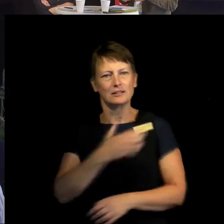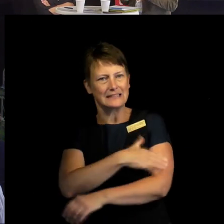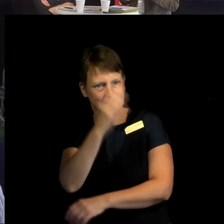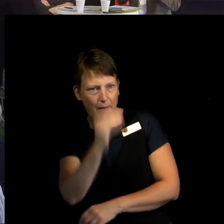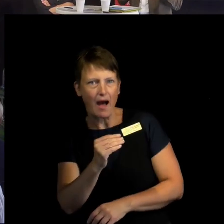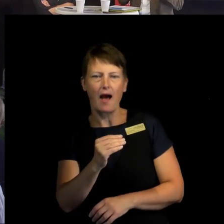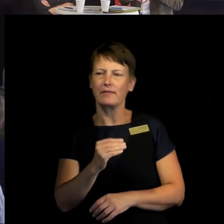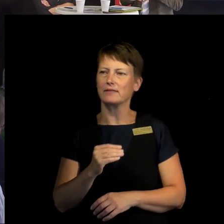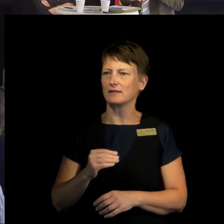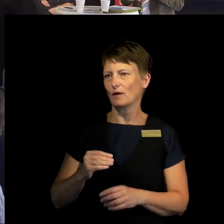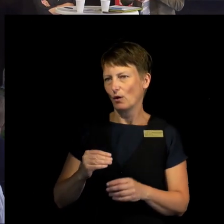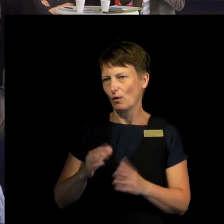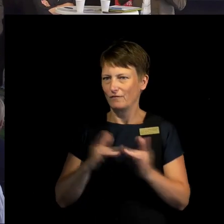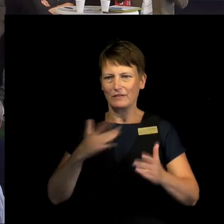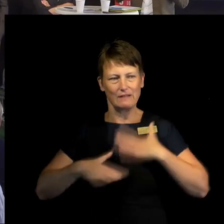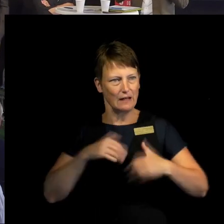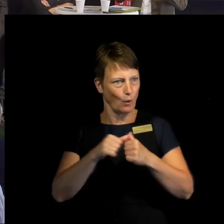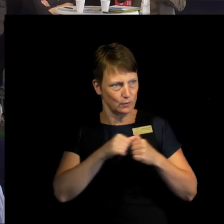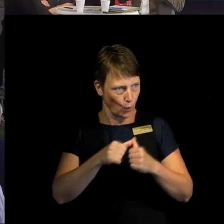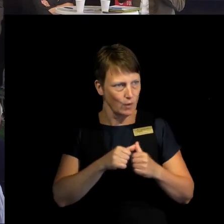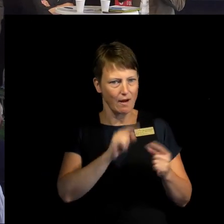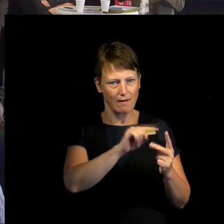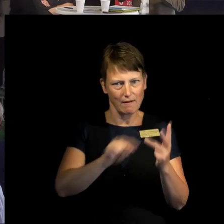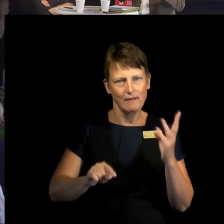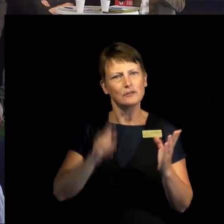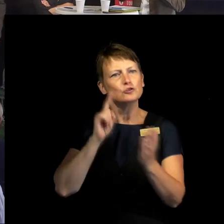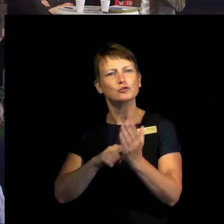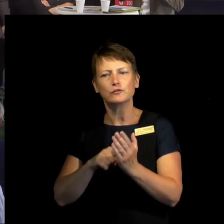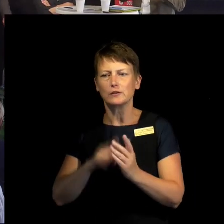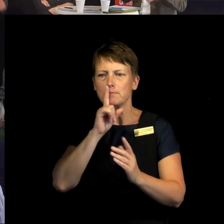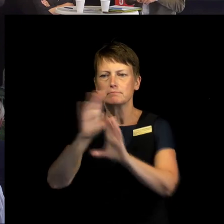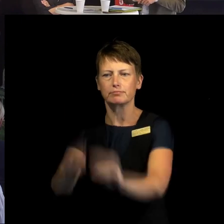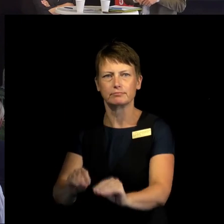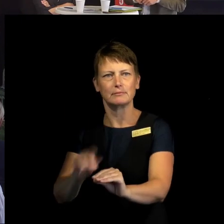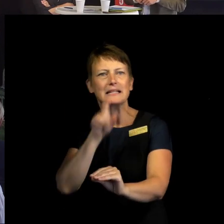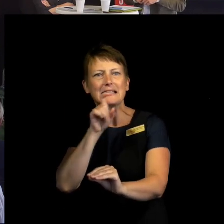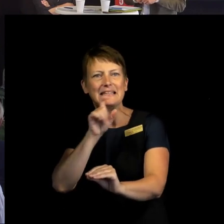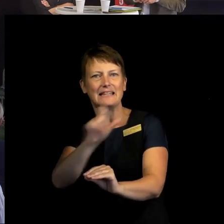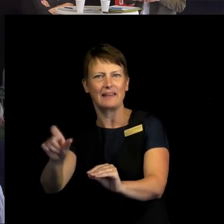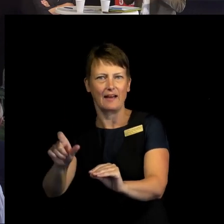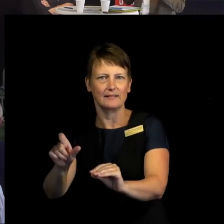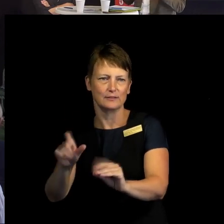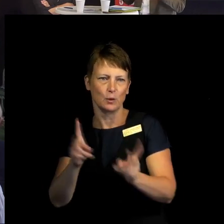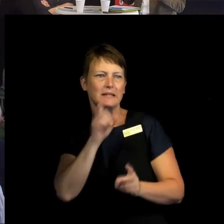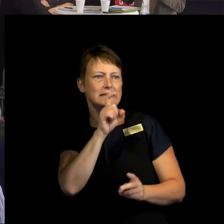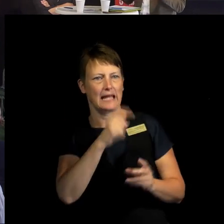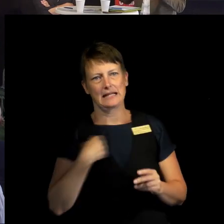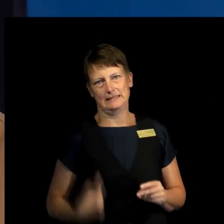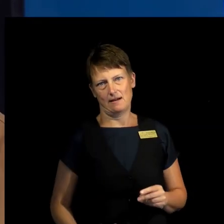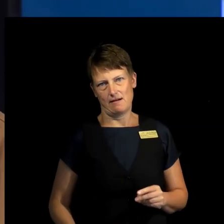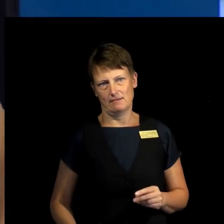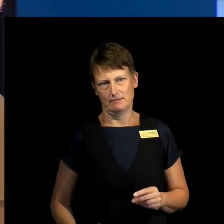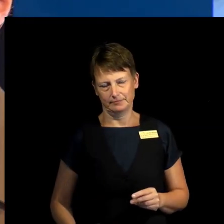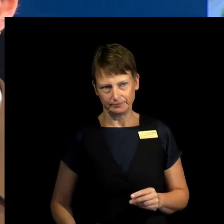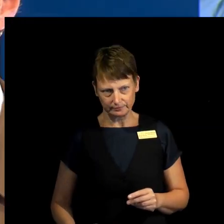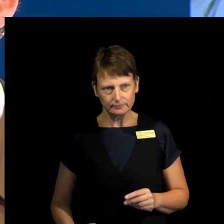to the UN system in order to silence criticism of China. And that has changed. China